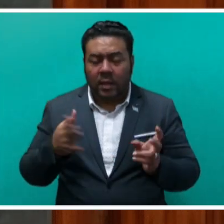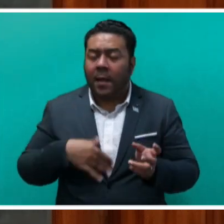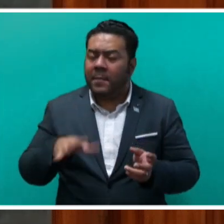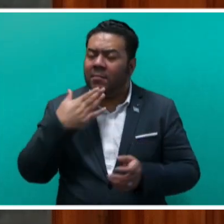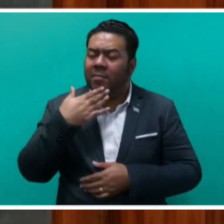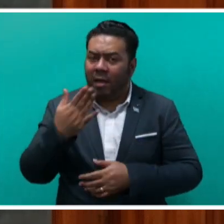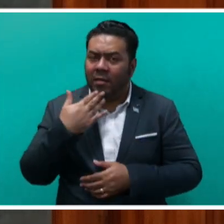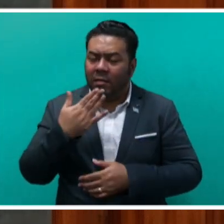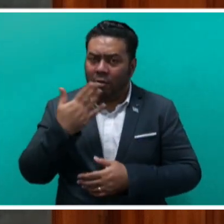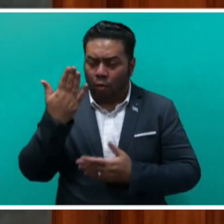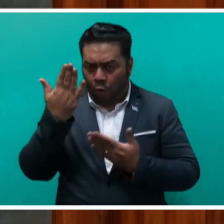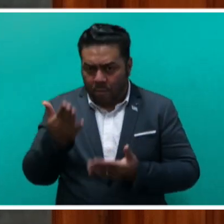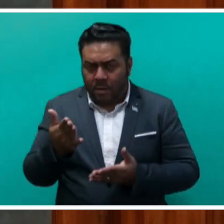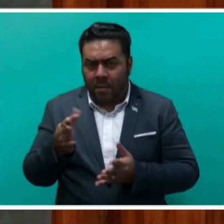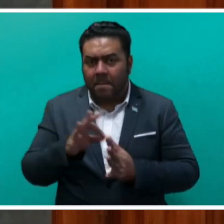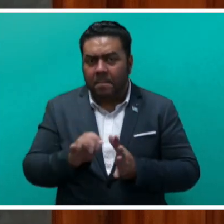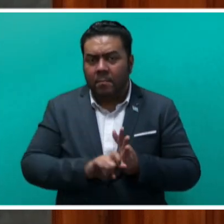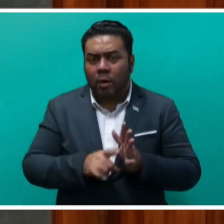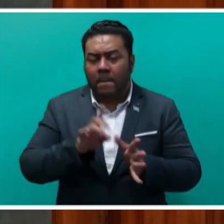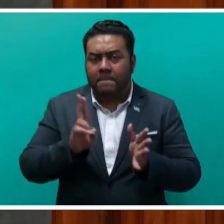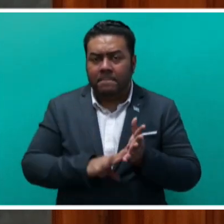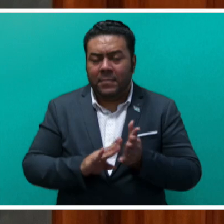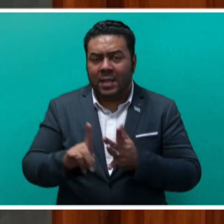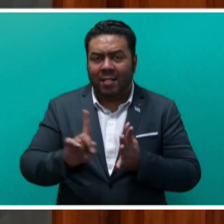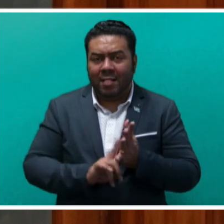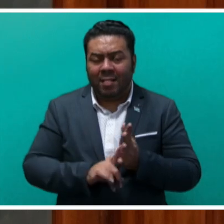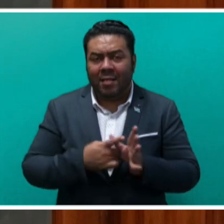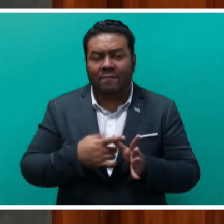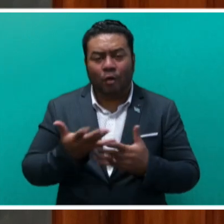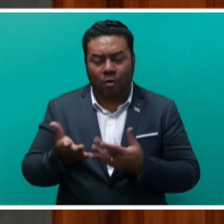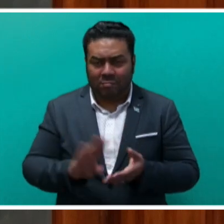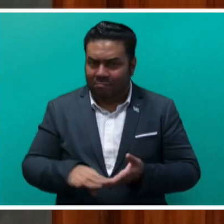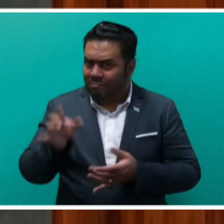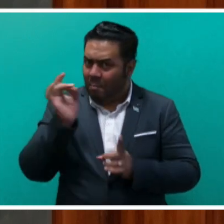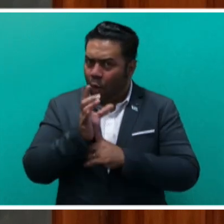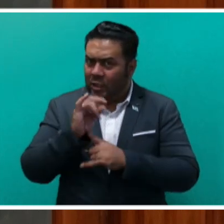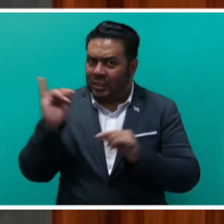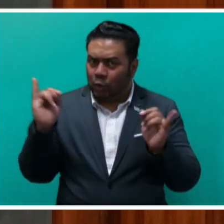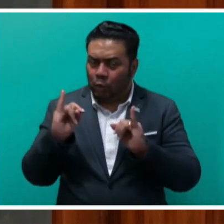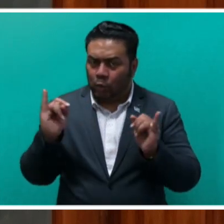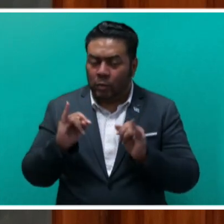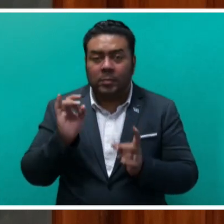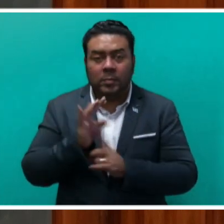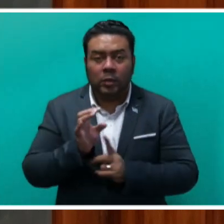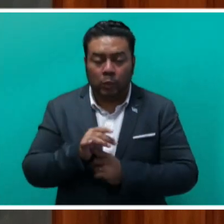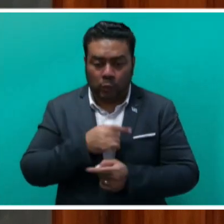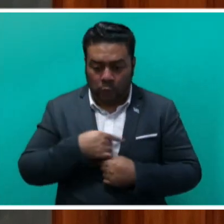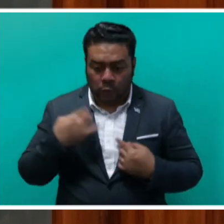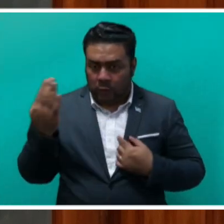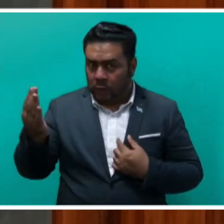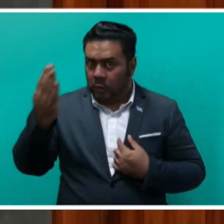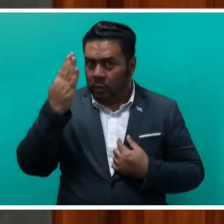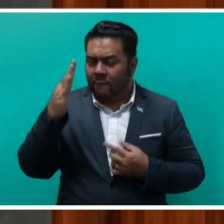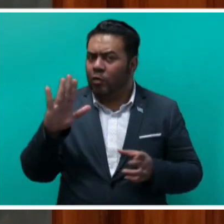Pramila Kumar and the Consumer Council of Fiji for raising this important issue, especially when we are faced with serious